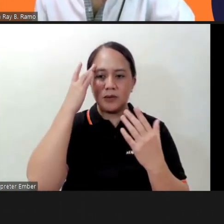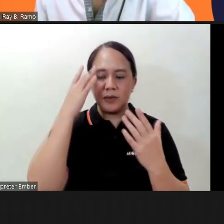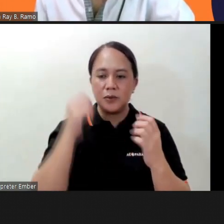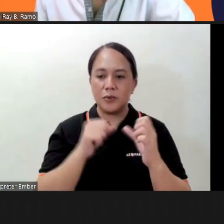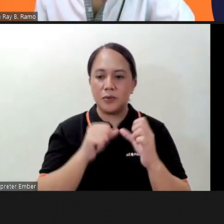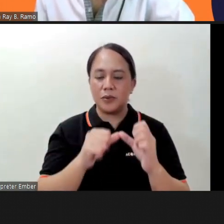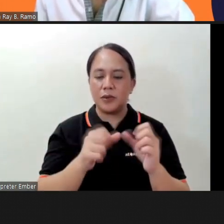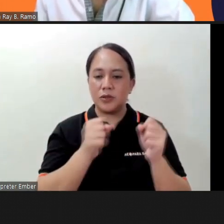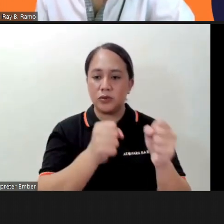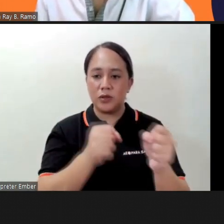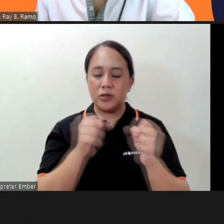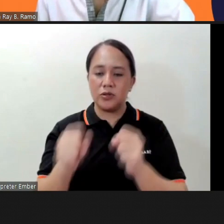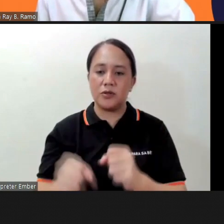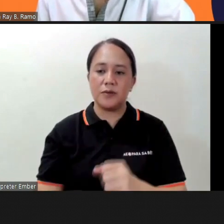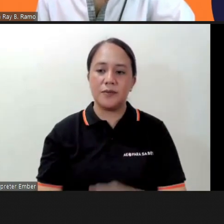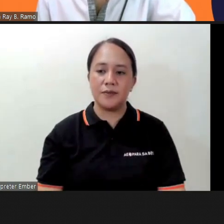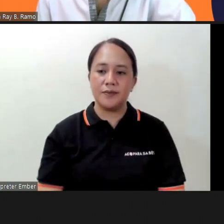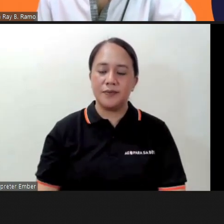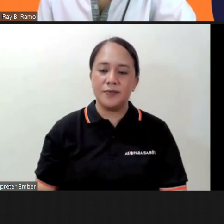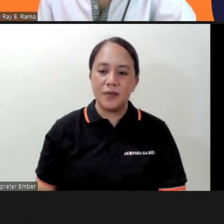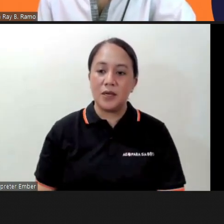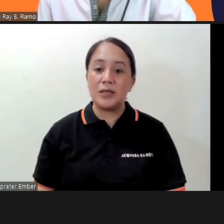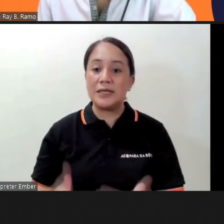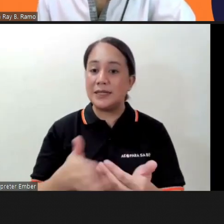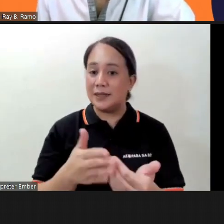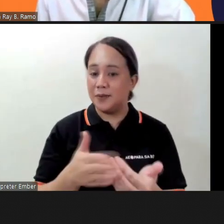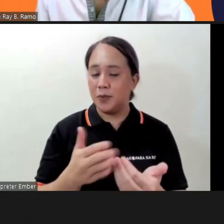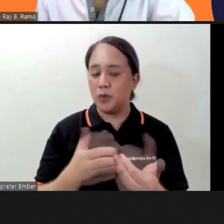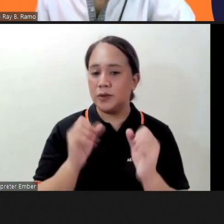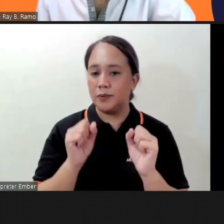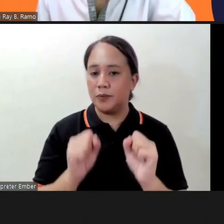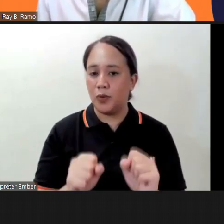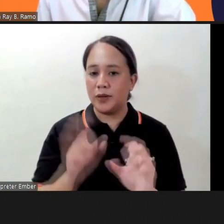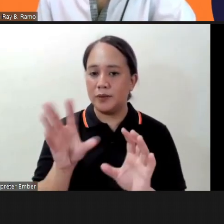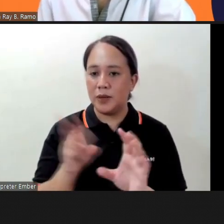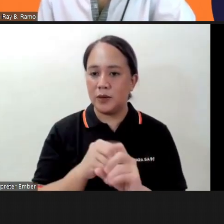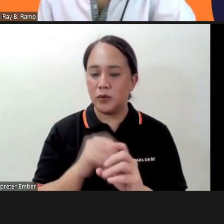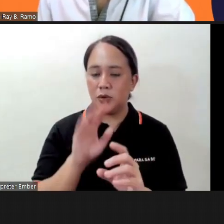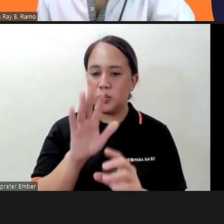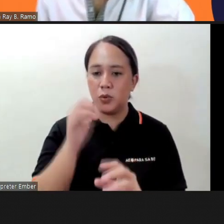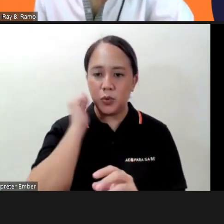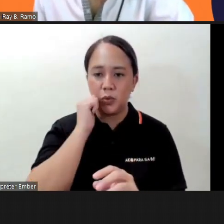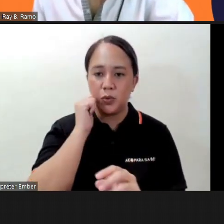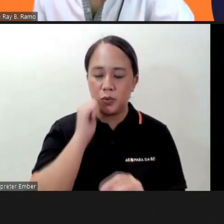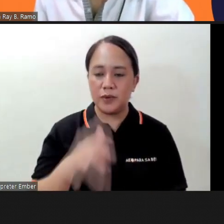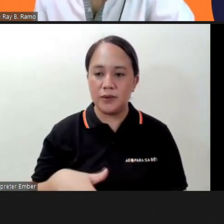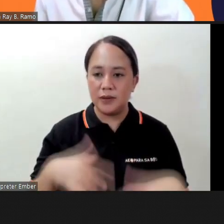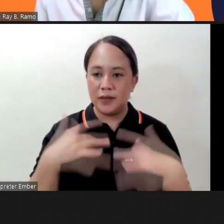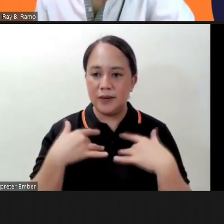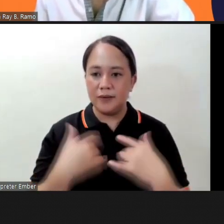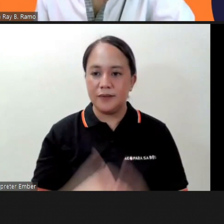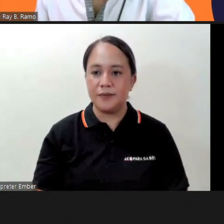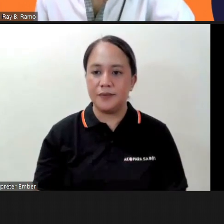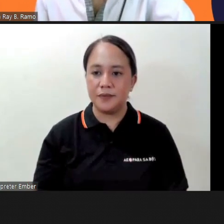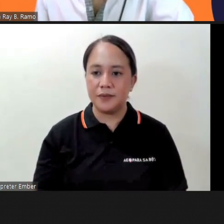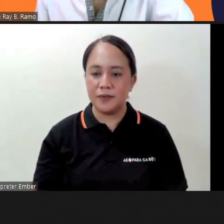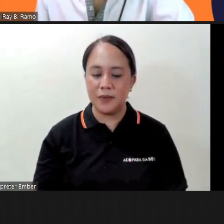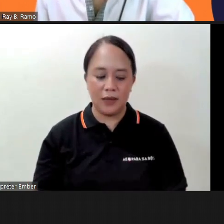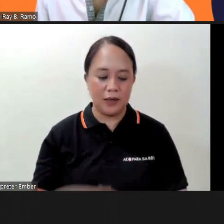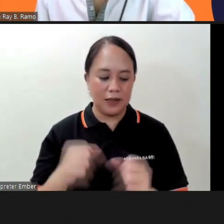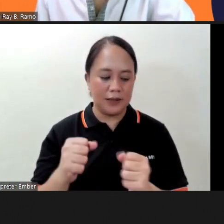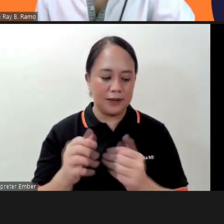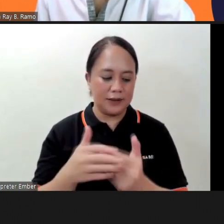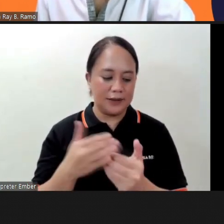strategies that are very simple that you can include in your everyday life so that they will be